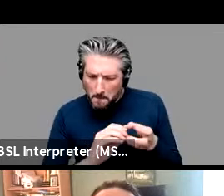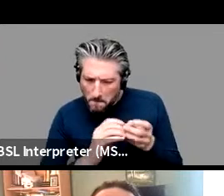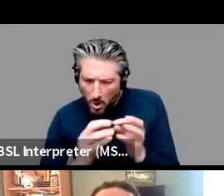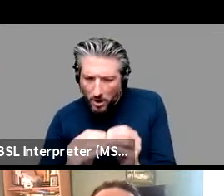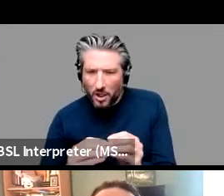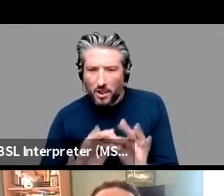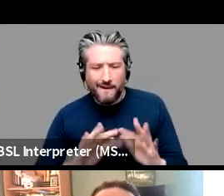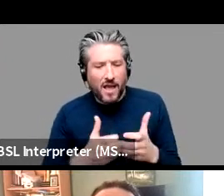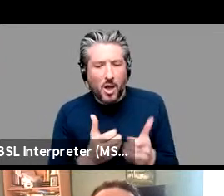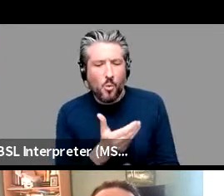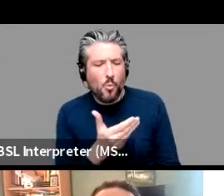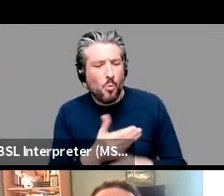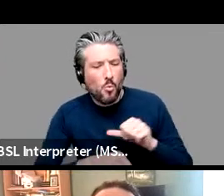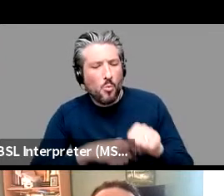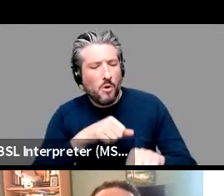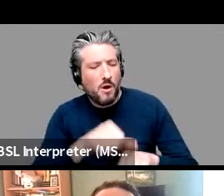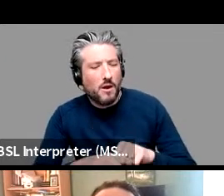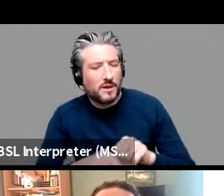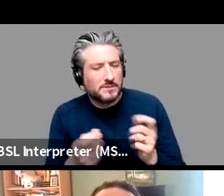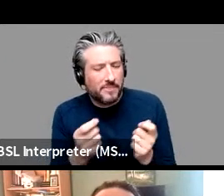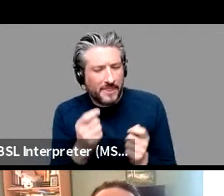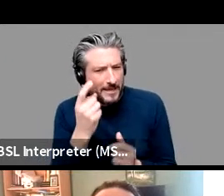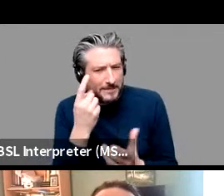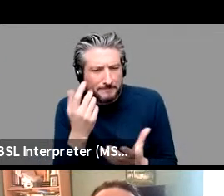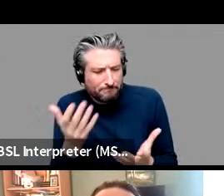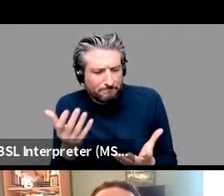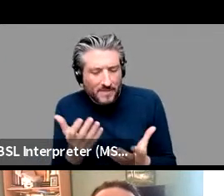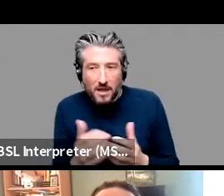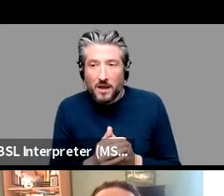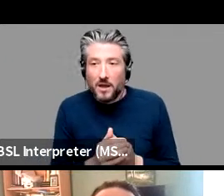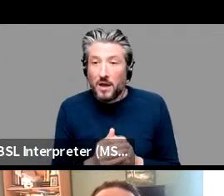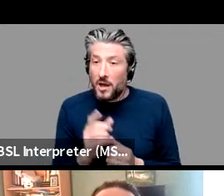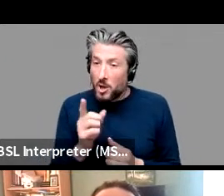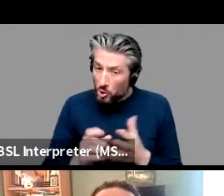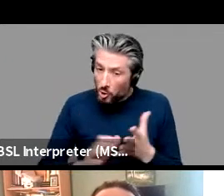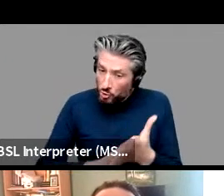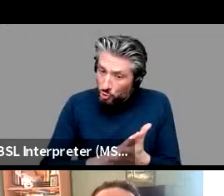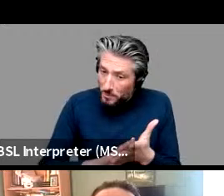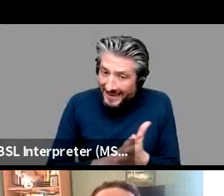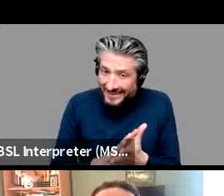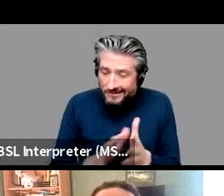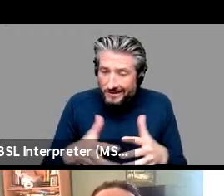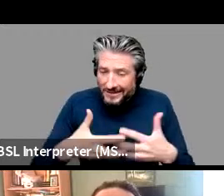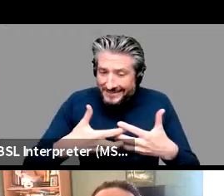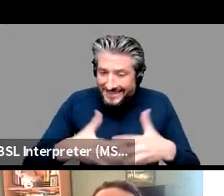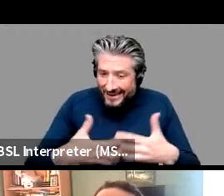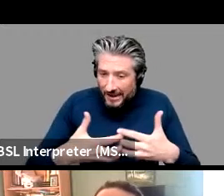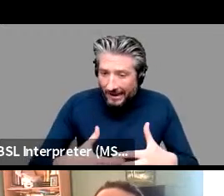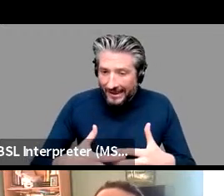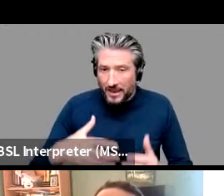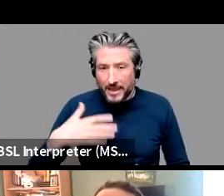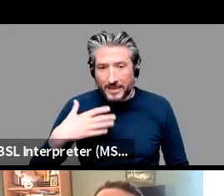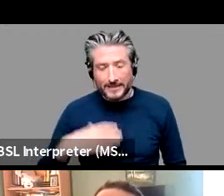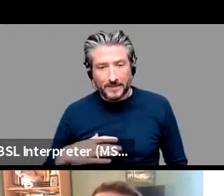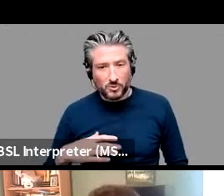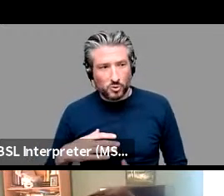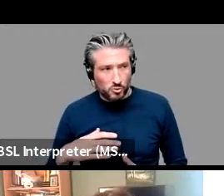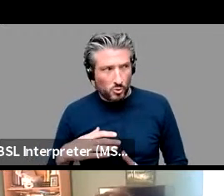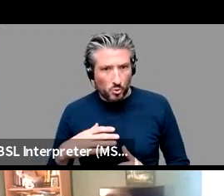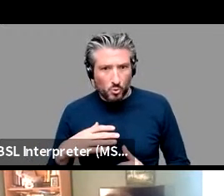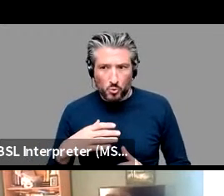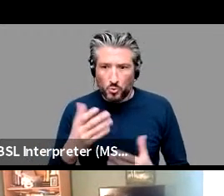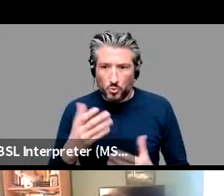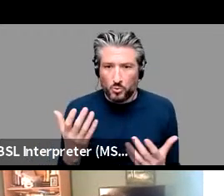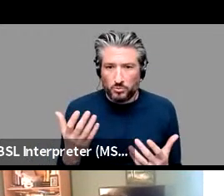but you mean uh technically it would require a big leap i mean yeah that that's that's sometimes a problem with